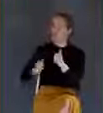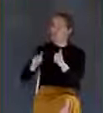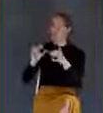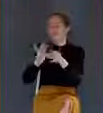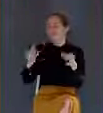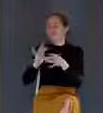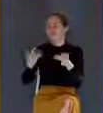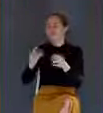Amen.